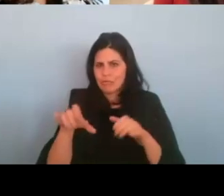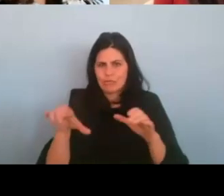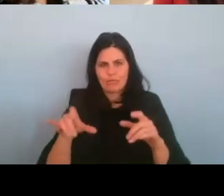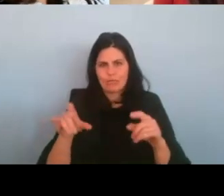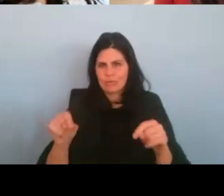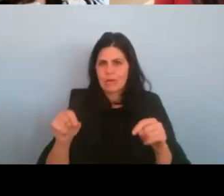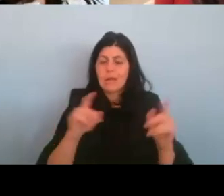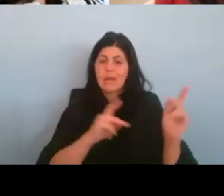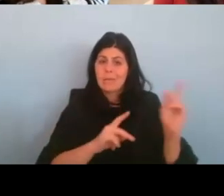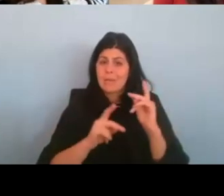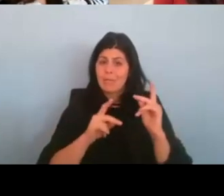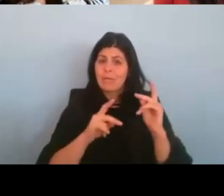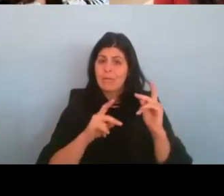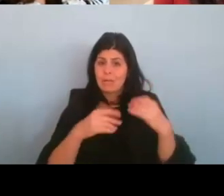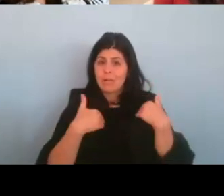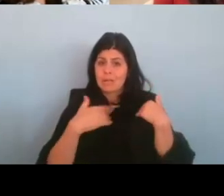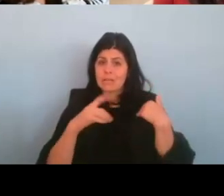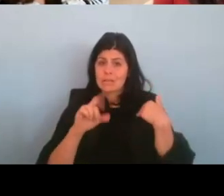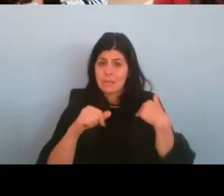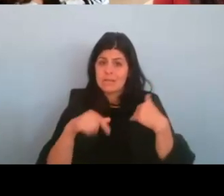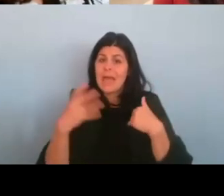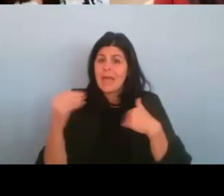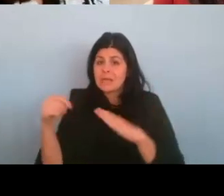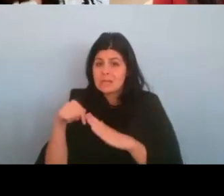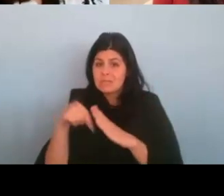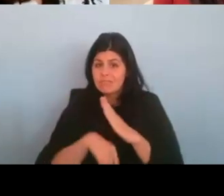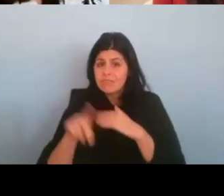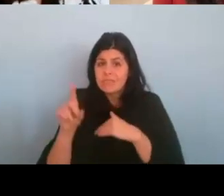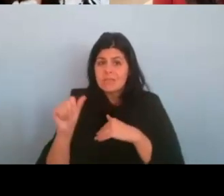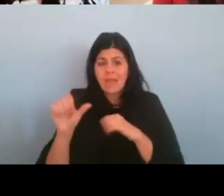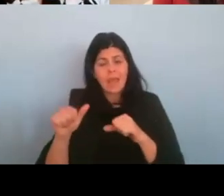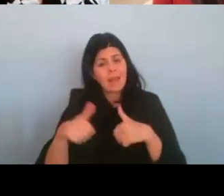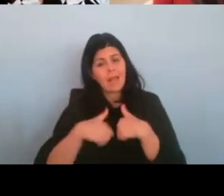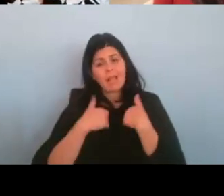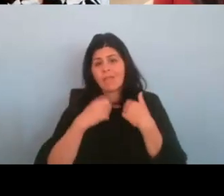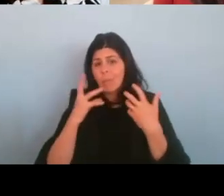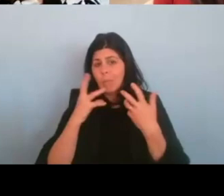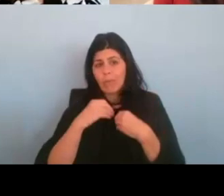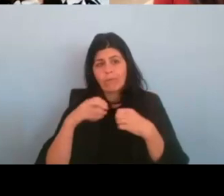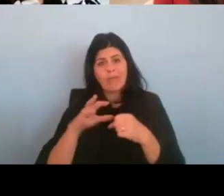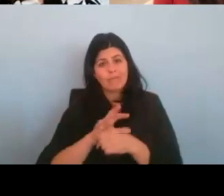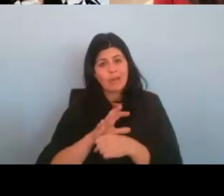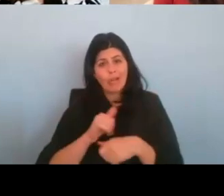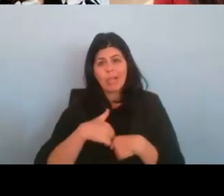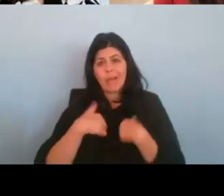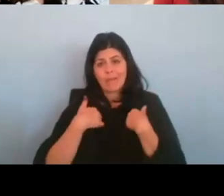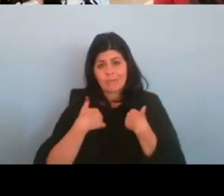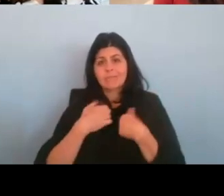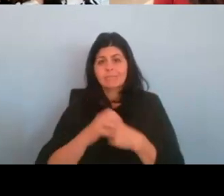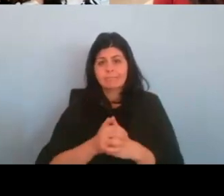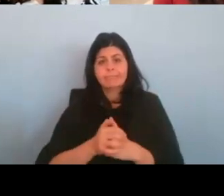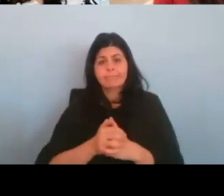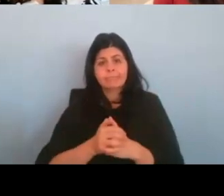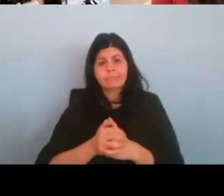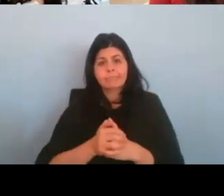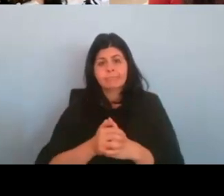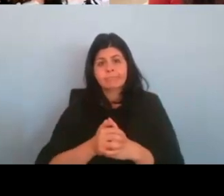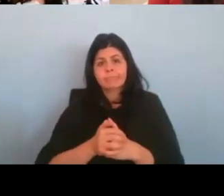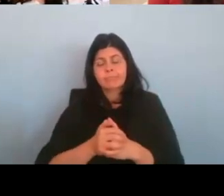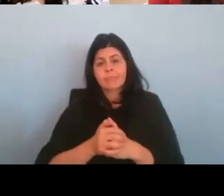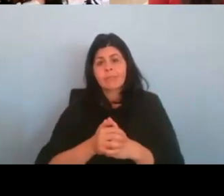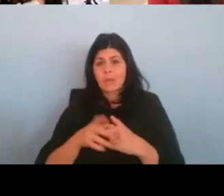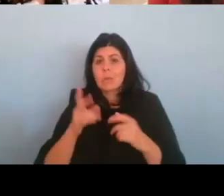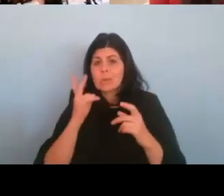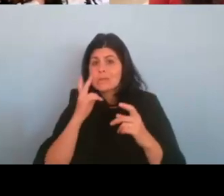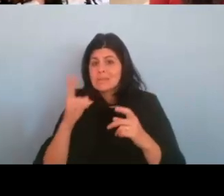people with disabilities and profound disabilities can live beautiful, full lives. And, and you kind of see the dichotomy of